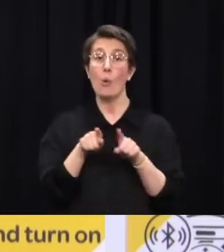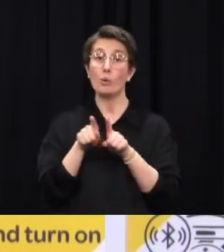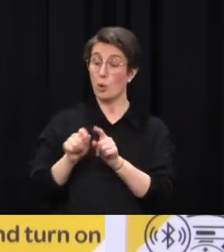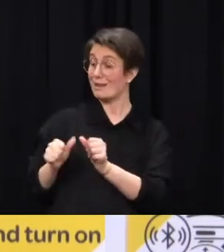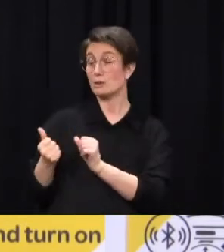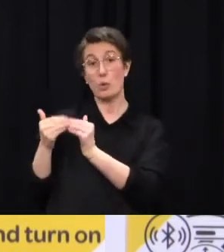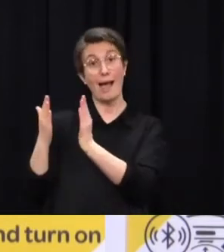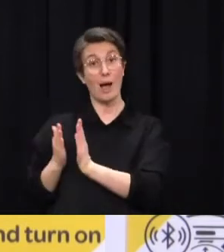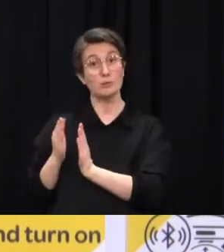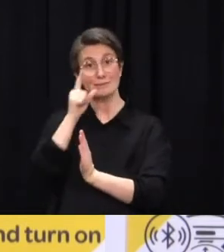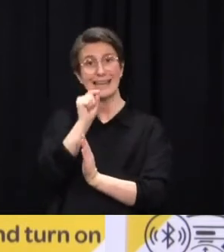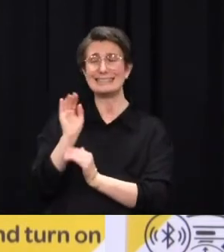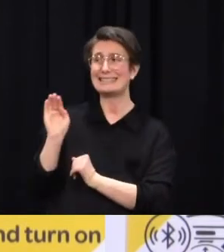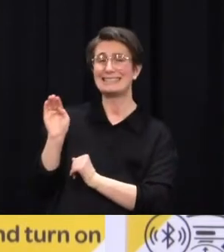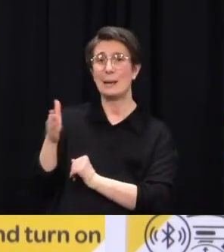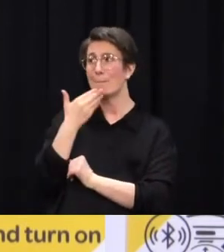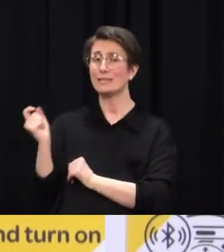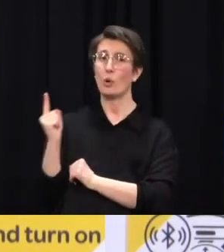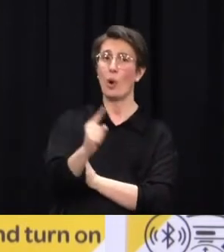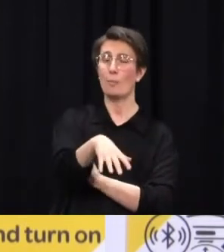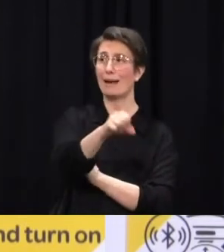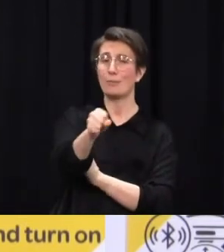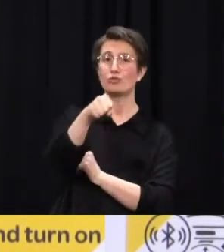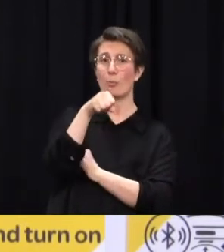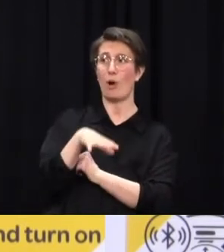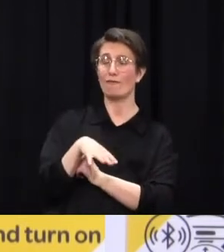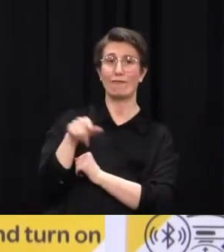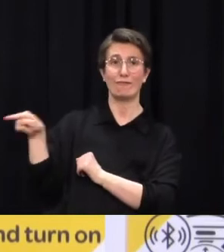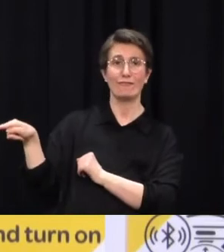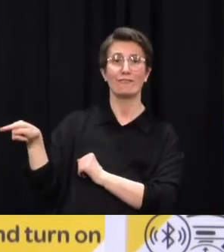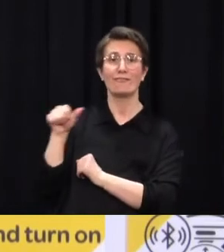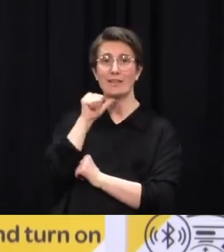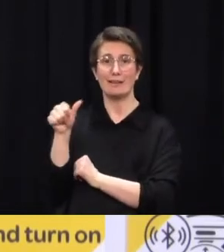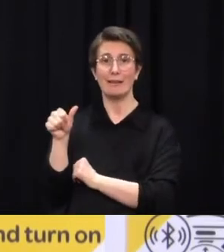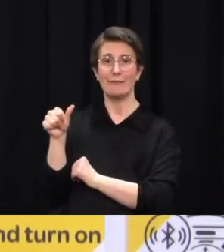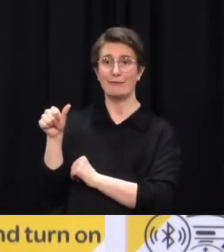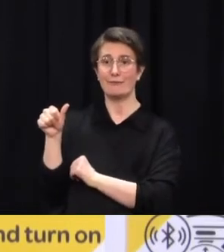neighbours. And I've seen examples of where that's happening around the country. And I just commend people for taking that approach.